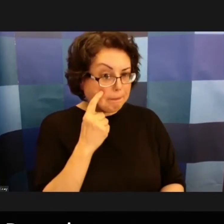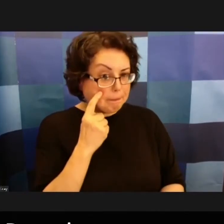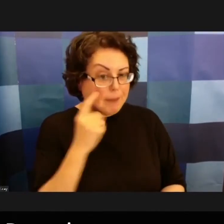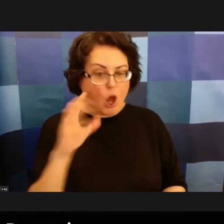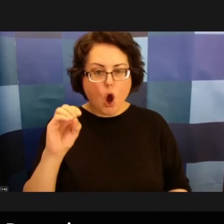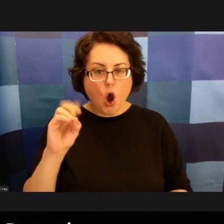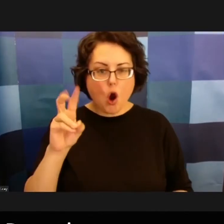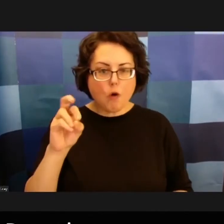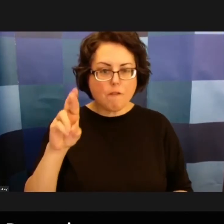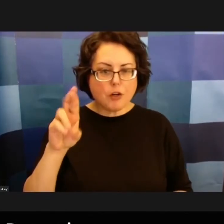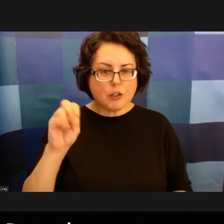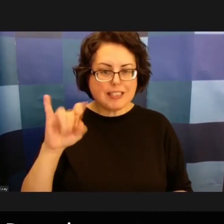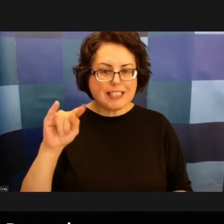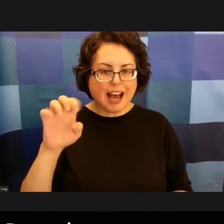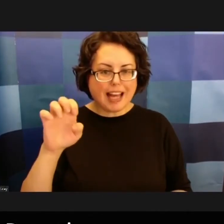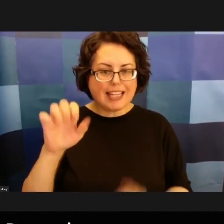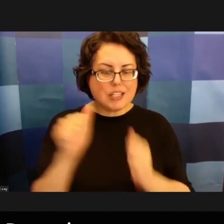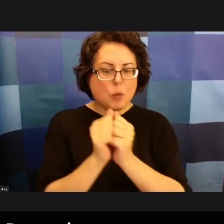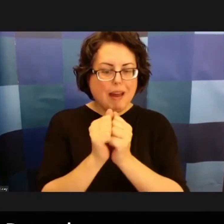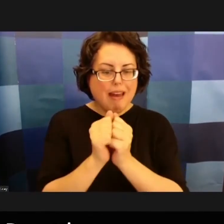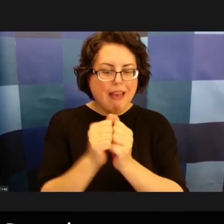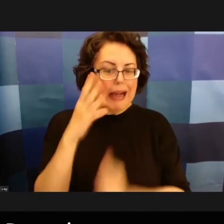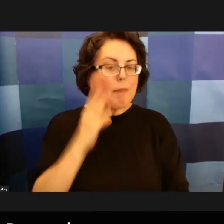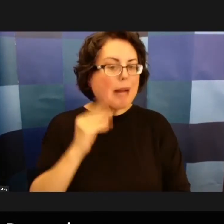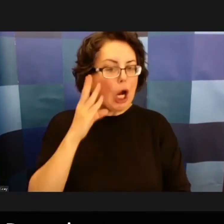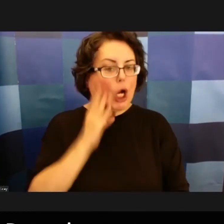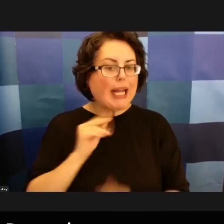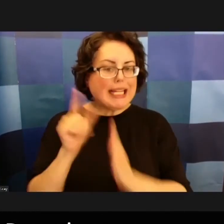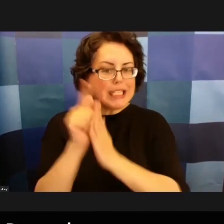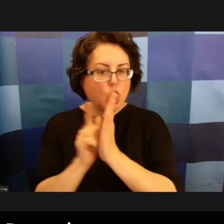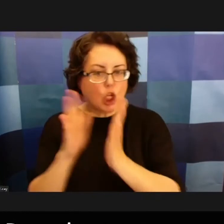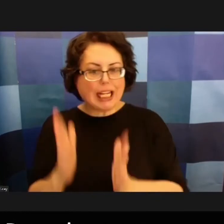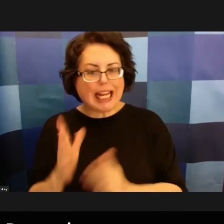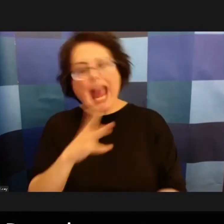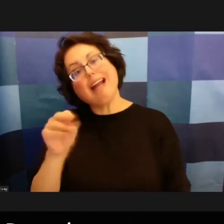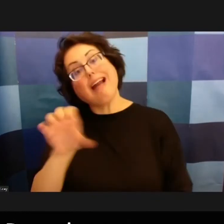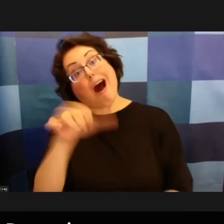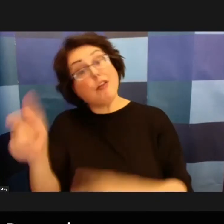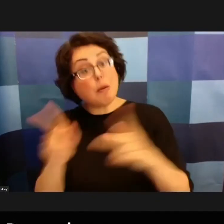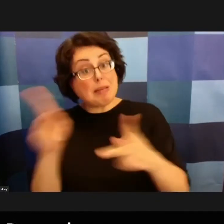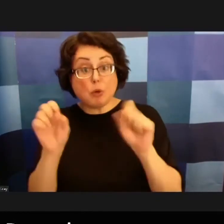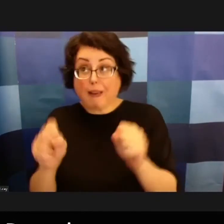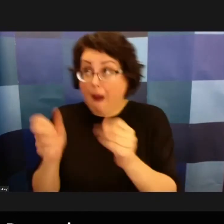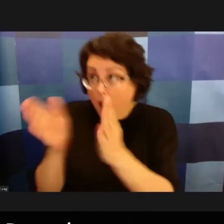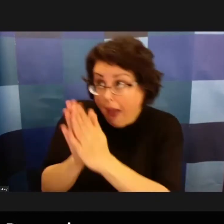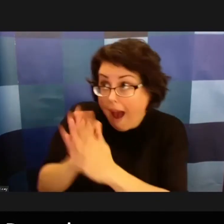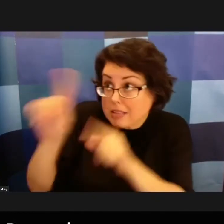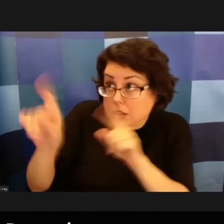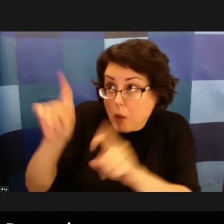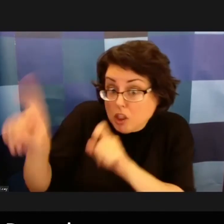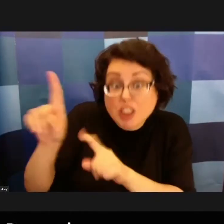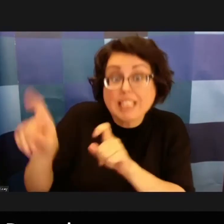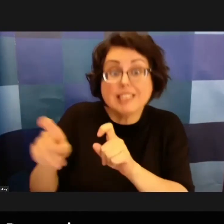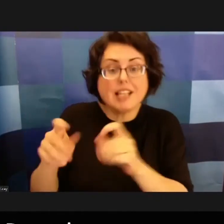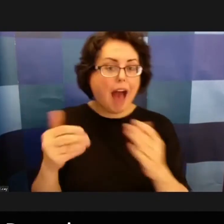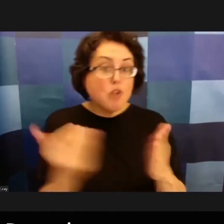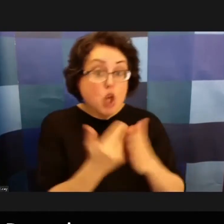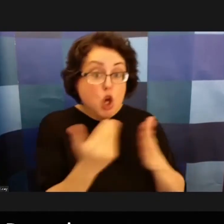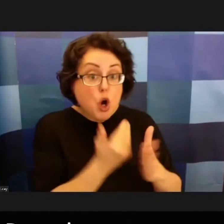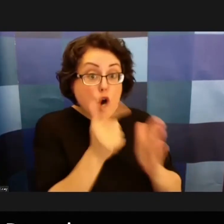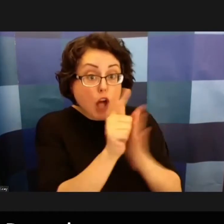experienced attorney and other attorneys can come for questions and maybe have some newer attorneys but it's um